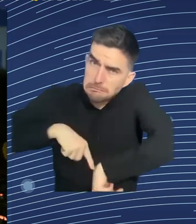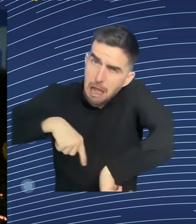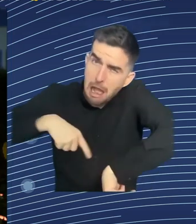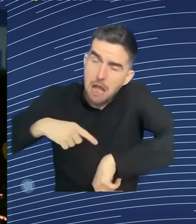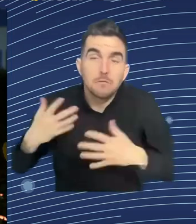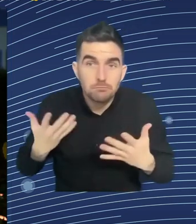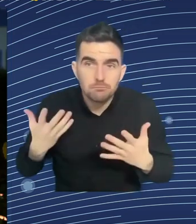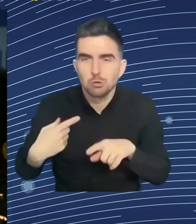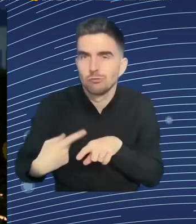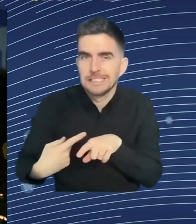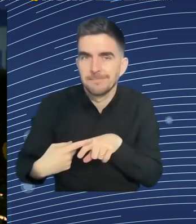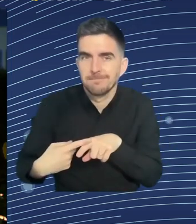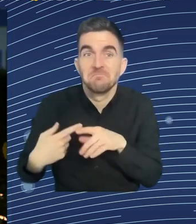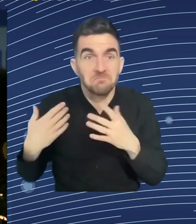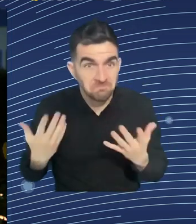You don't know that, did you?